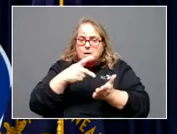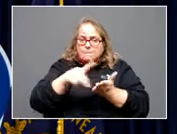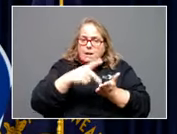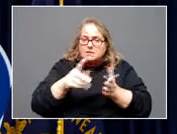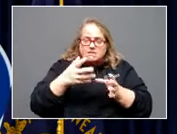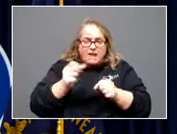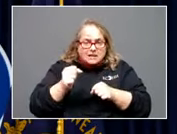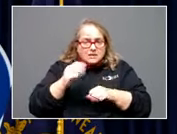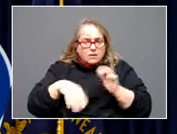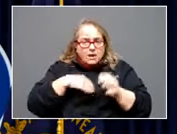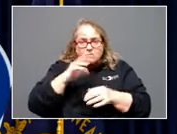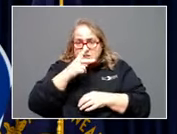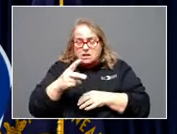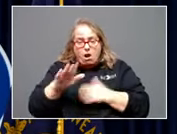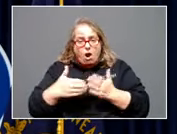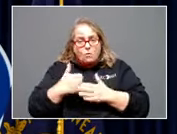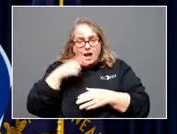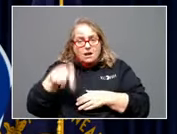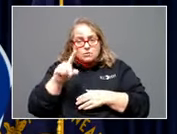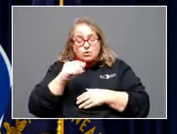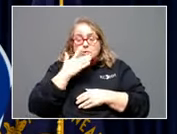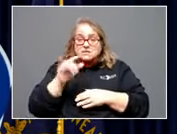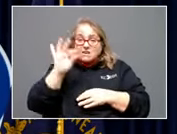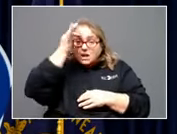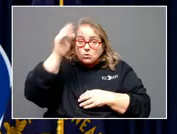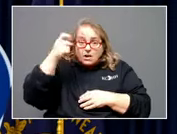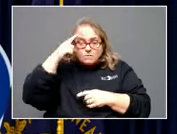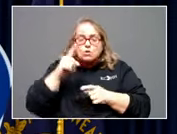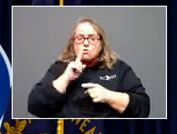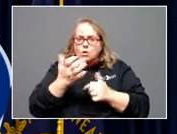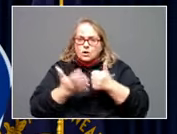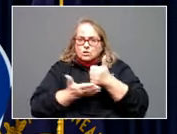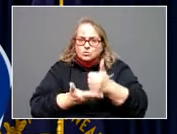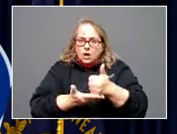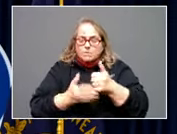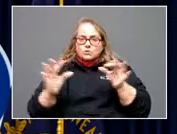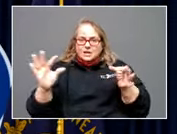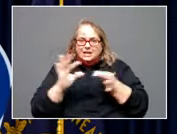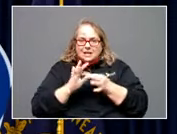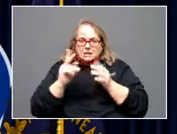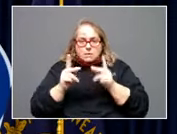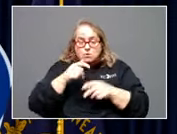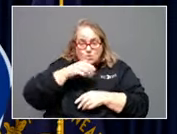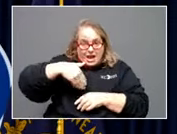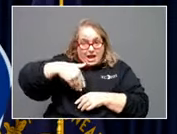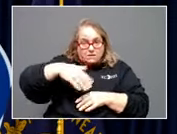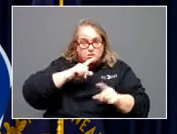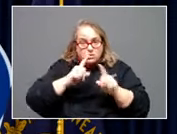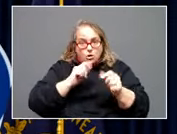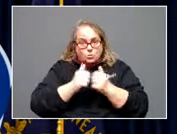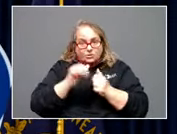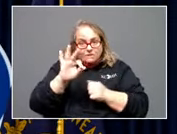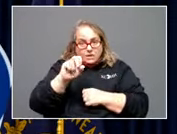All we have to do, because the federal government really wants to help, is connect those individuals who haven't talked to FEMA yet and make sure we get